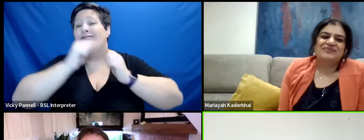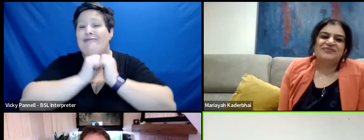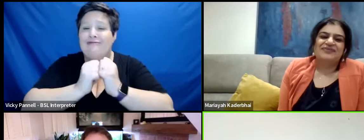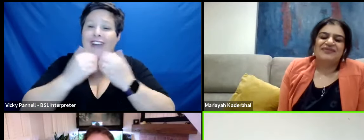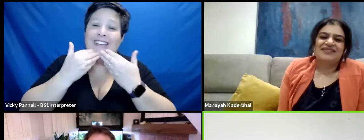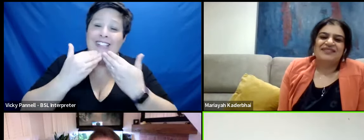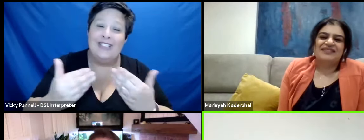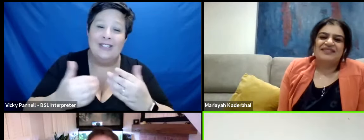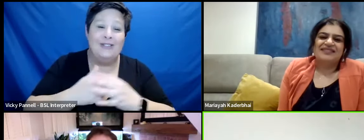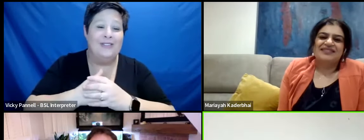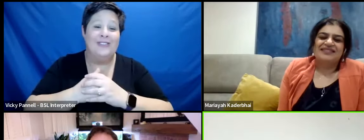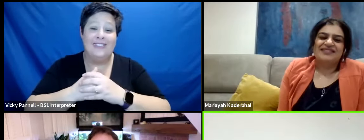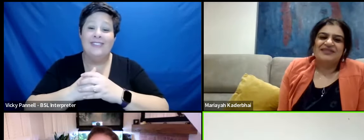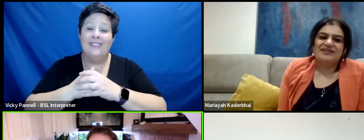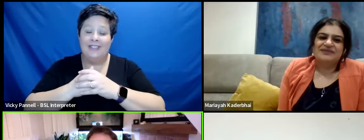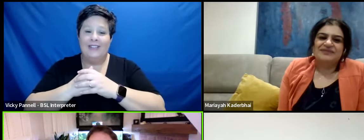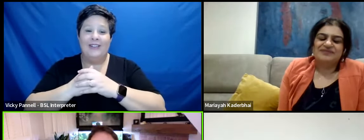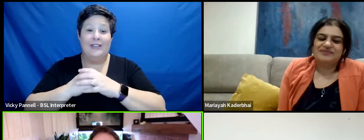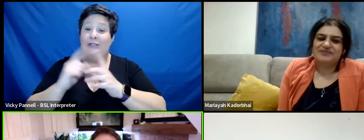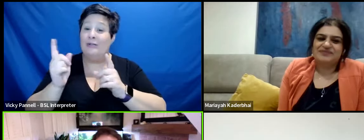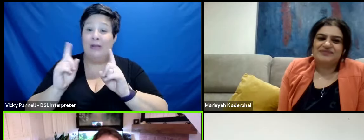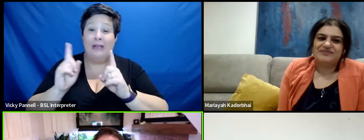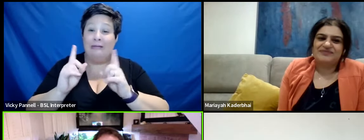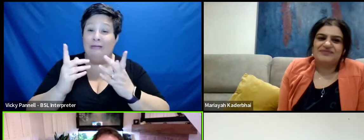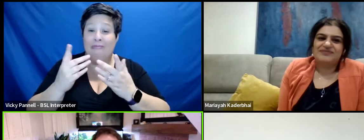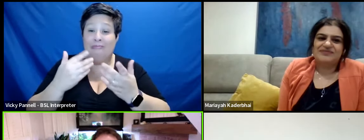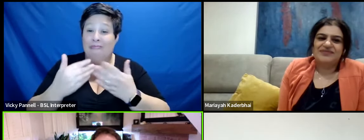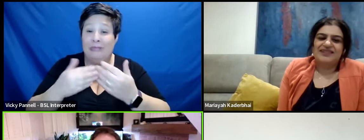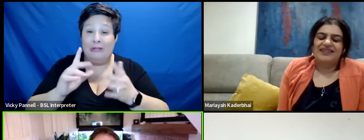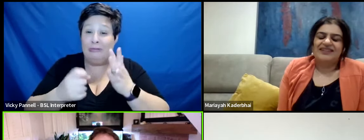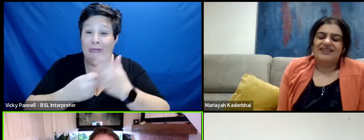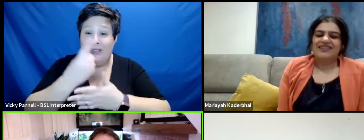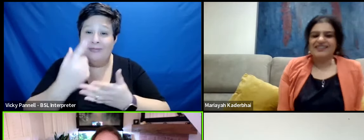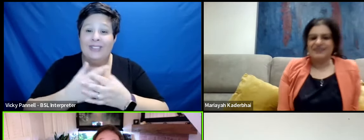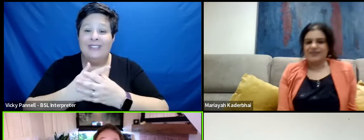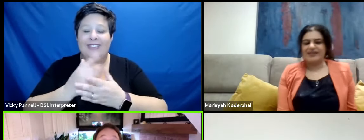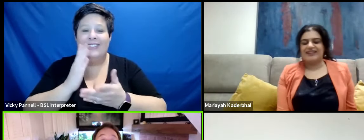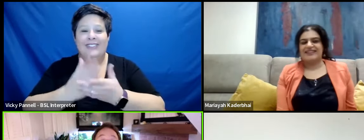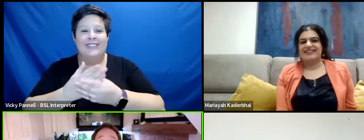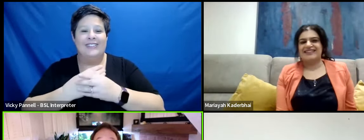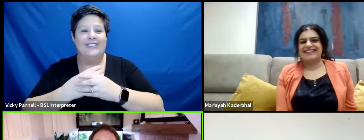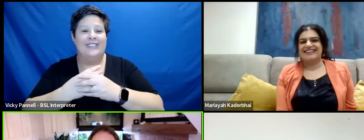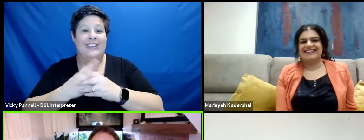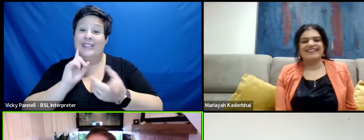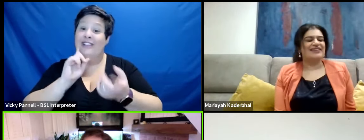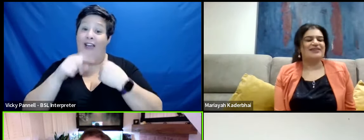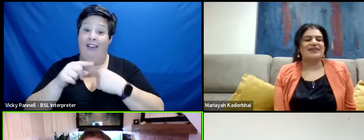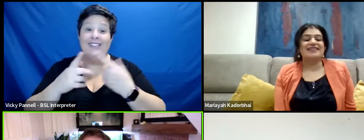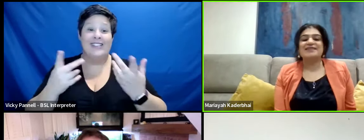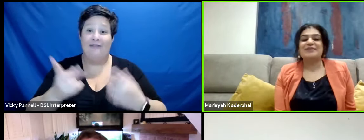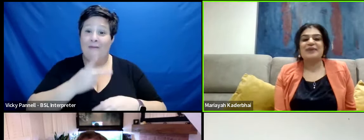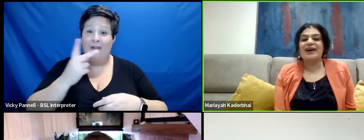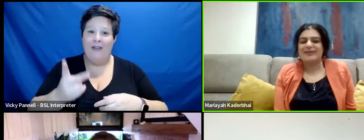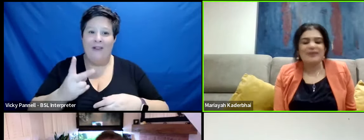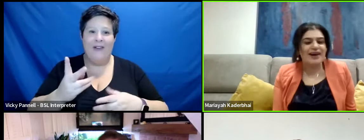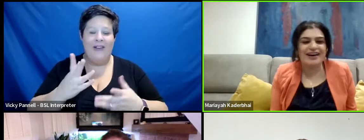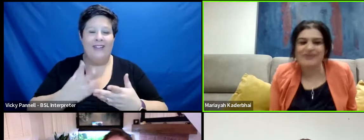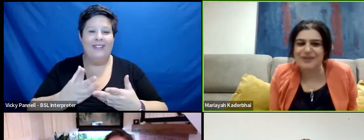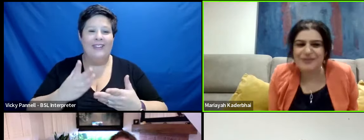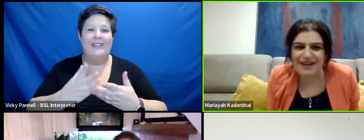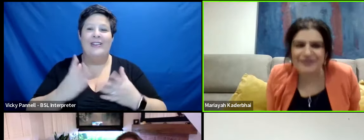every time yeah no matter what yeah yeah it's very true that's a